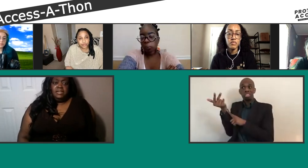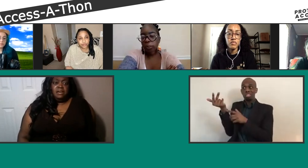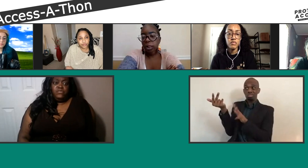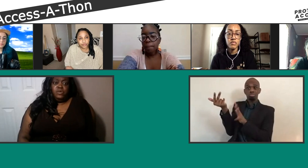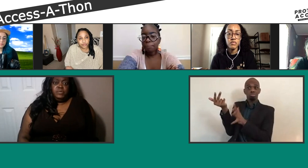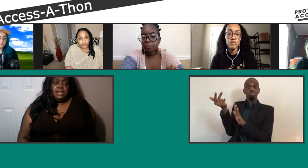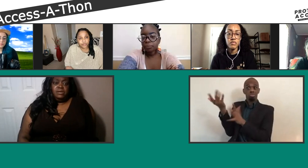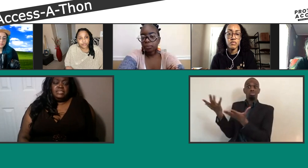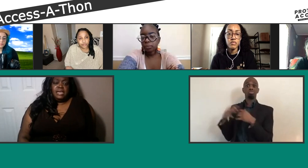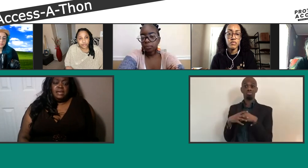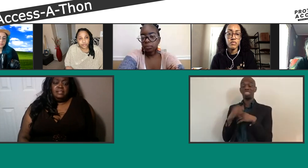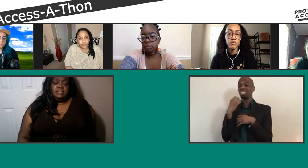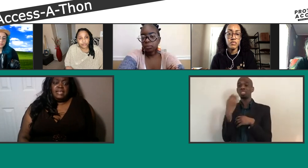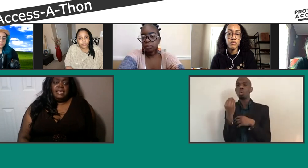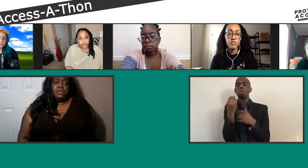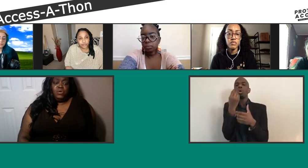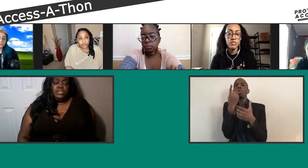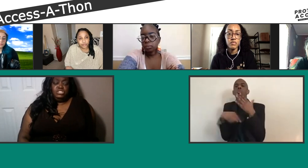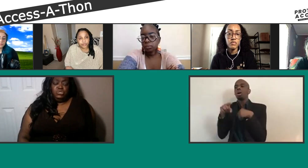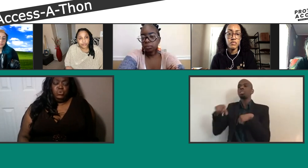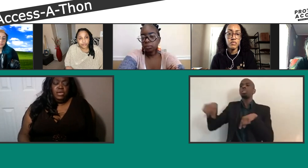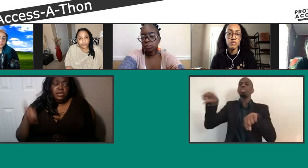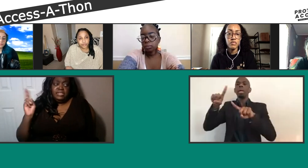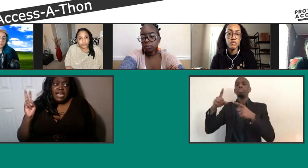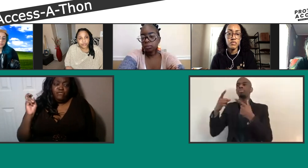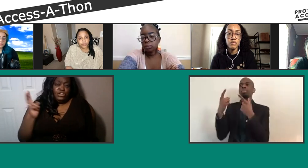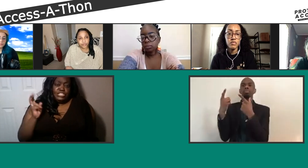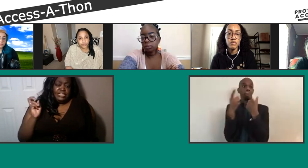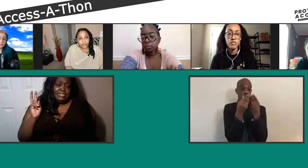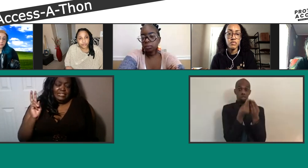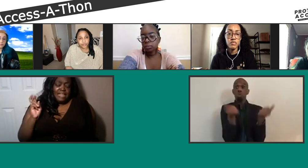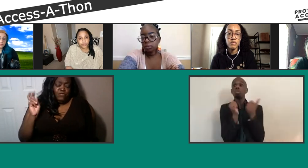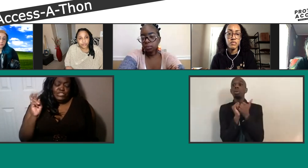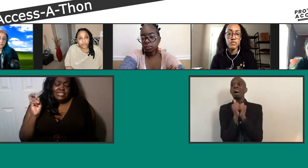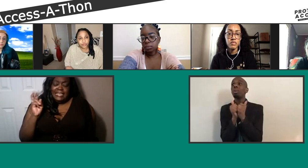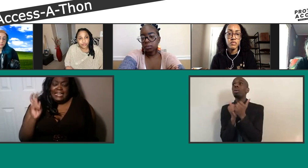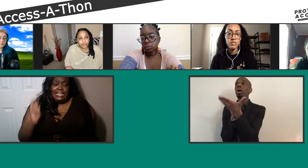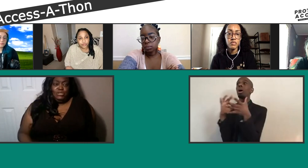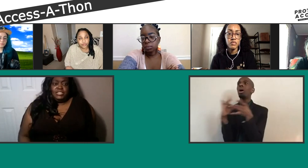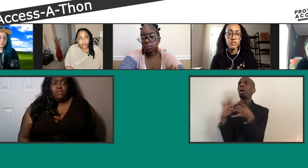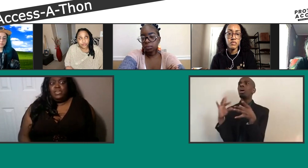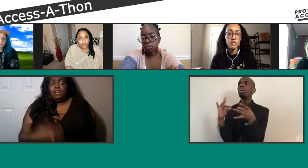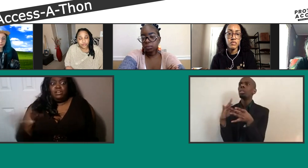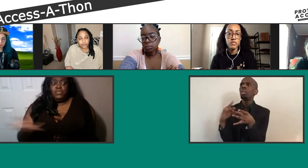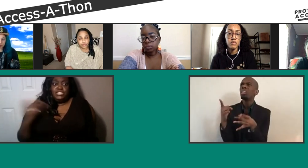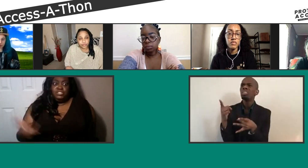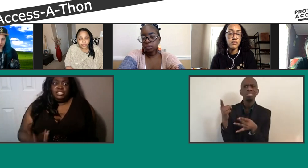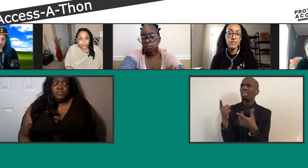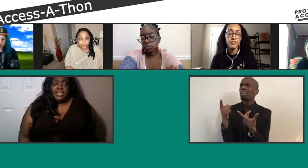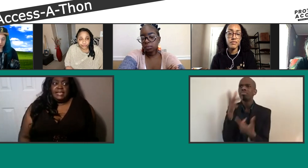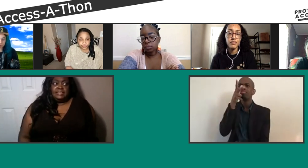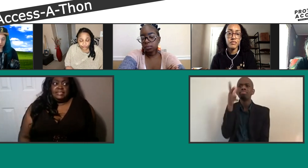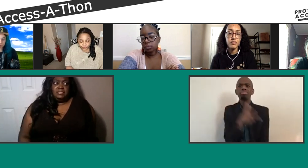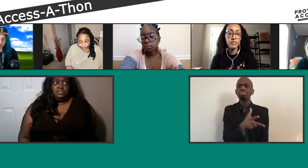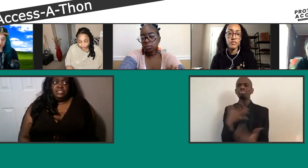enough what Plano has done. They say they're going to do diversity and inclusion. And we all know that's usually